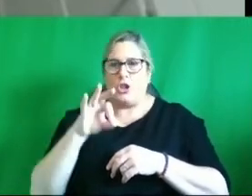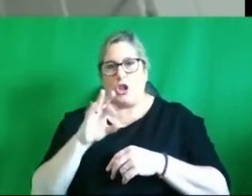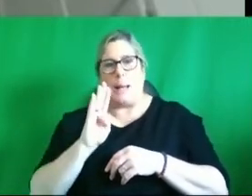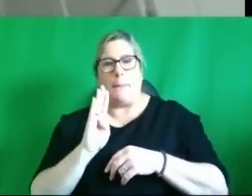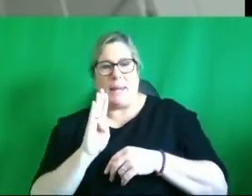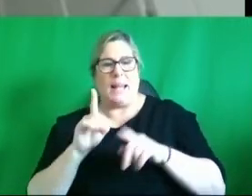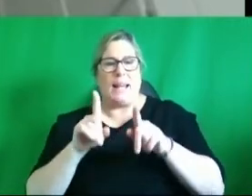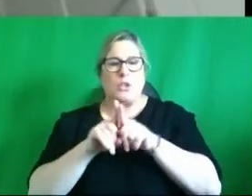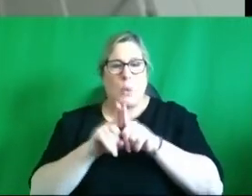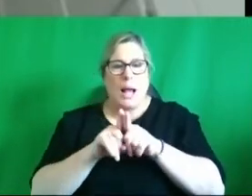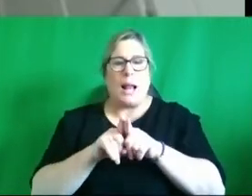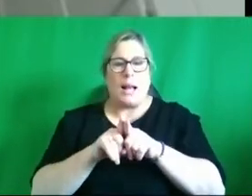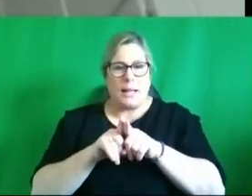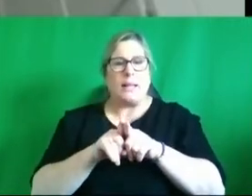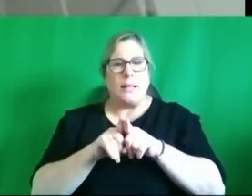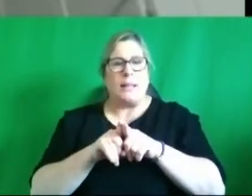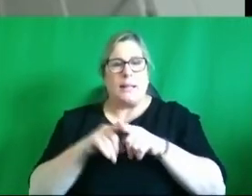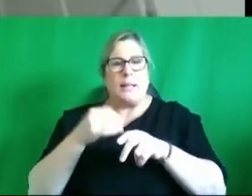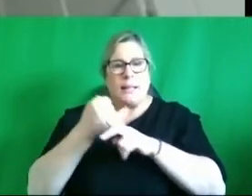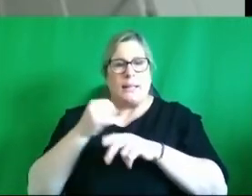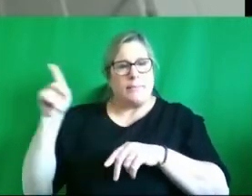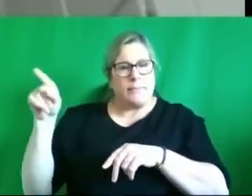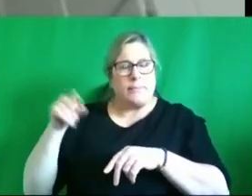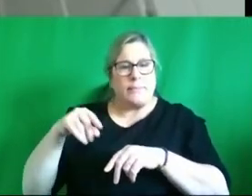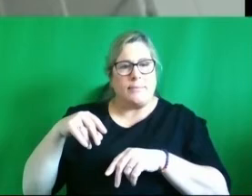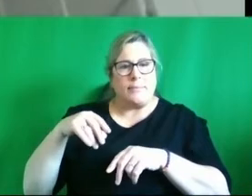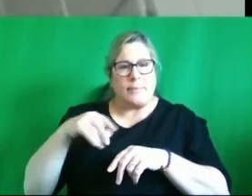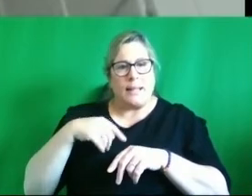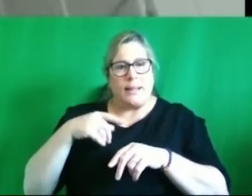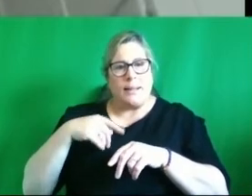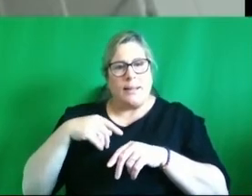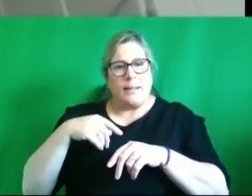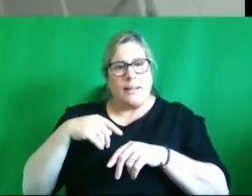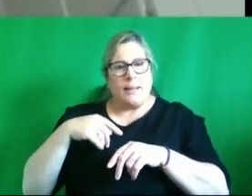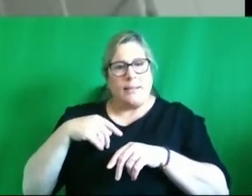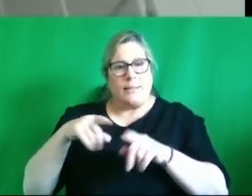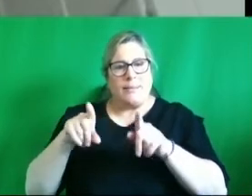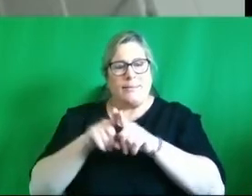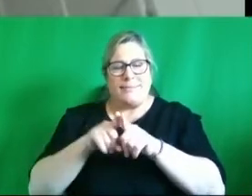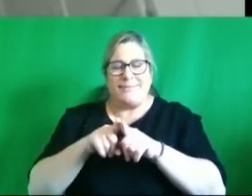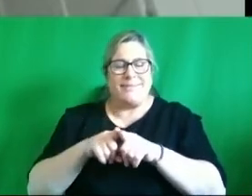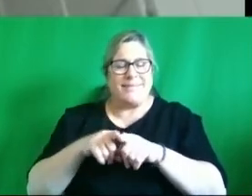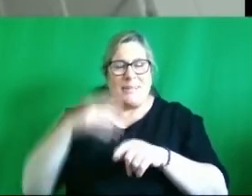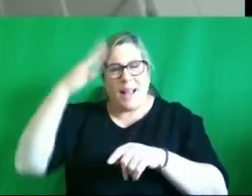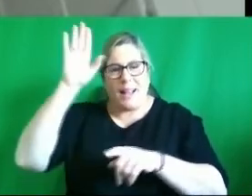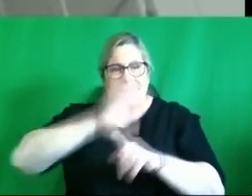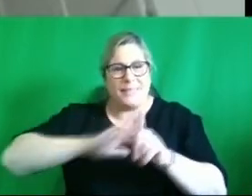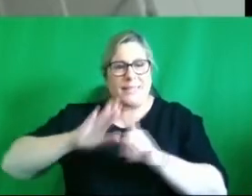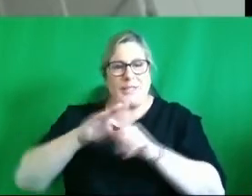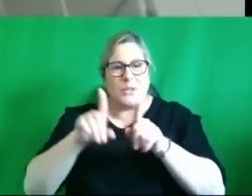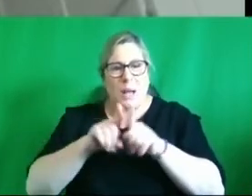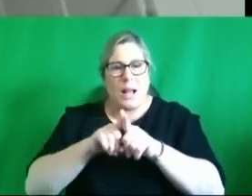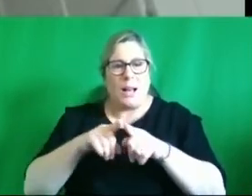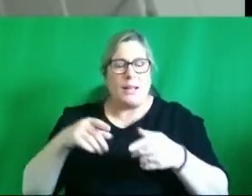the the issue that some specialist areas and it's the same on on um on the island as well some of the the uh pediatric